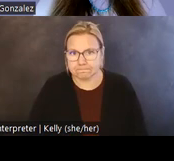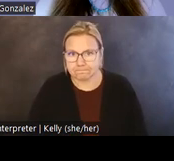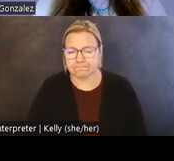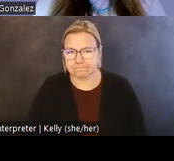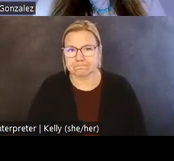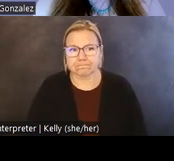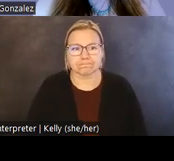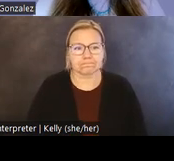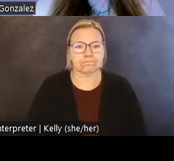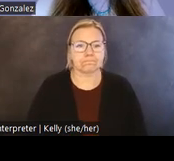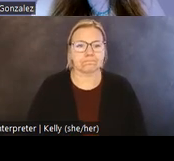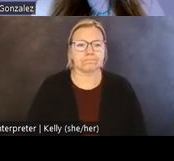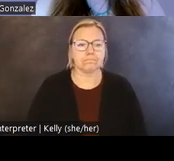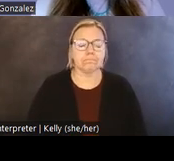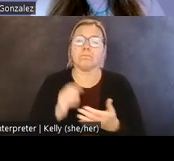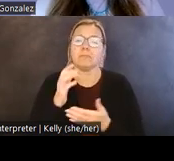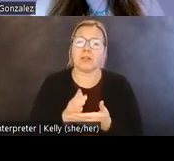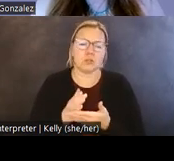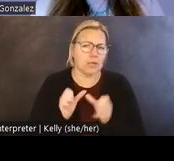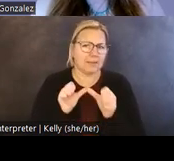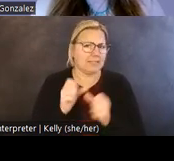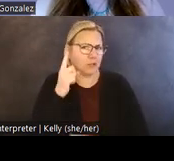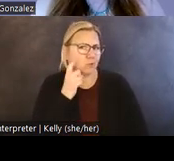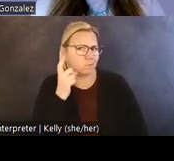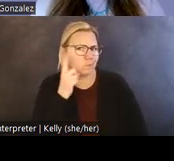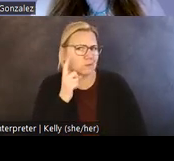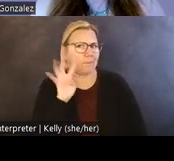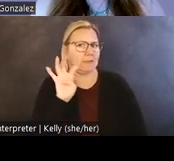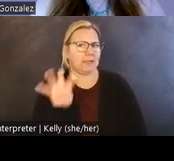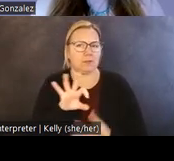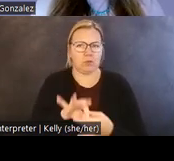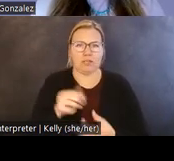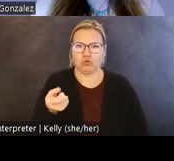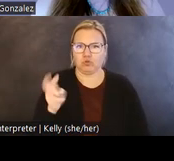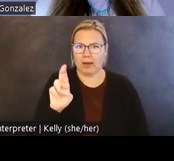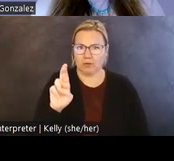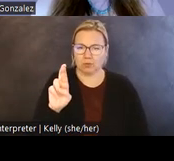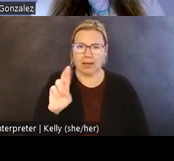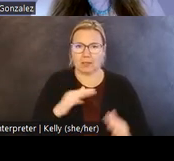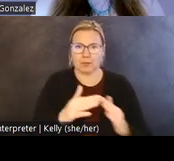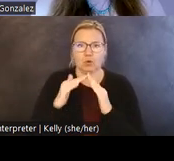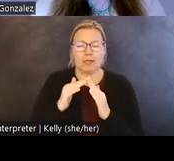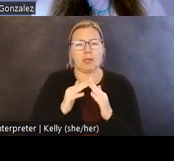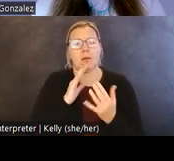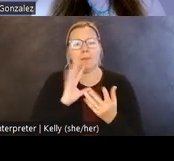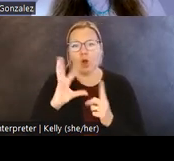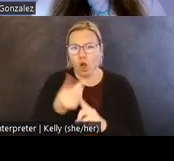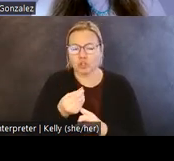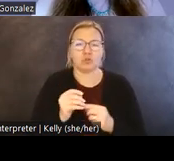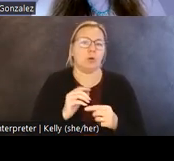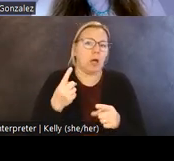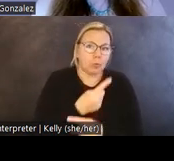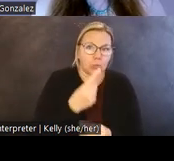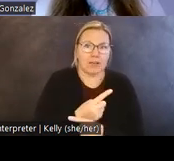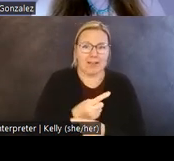While there's some continued skepticism expressed within the Grand Ronde community regarding the cultural appropriateness of unearthing